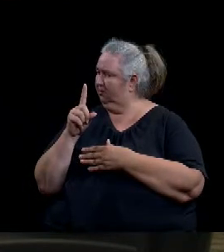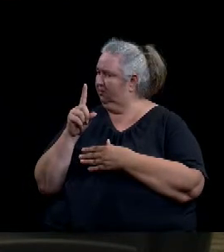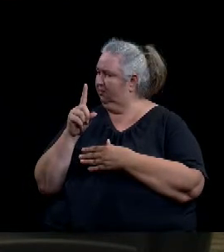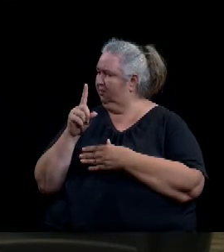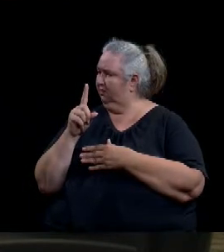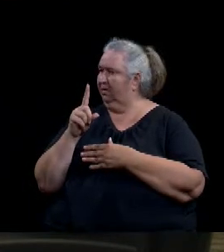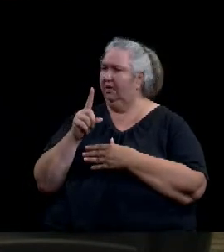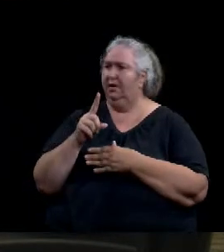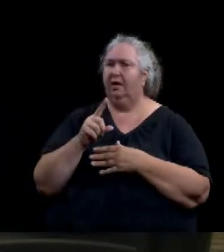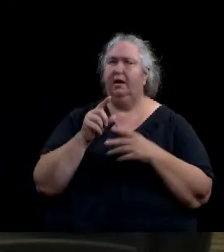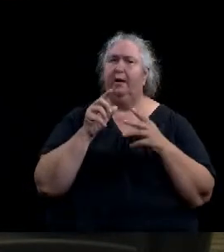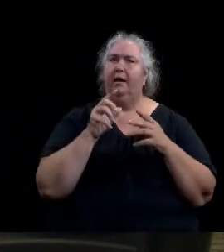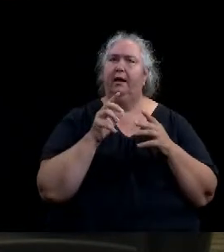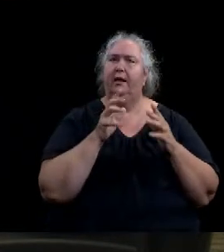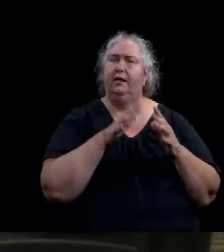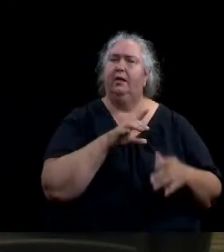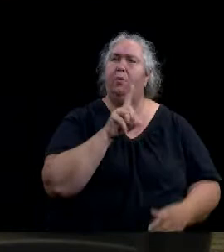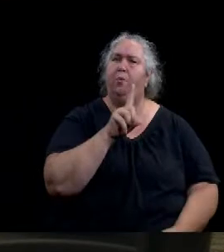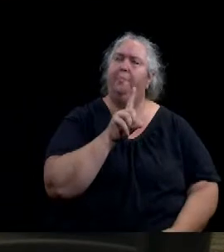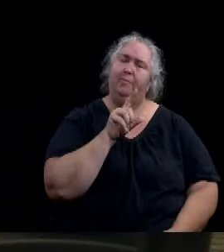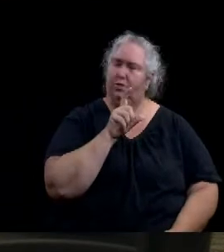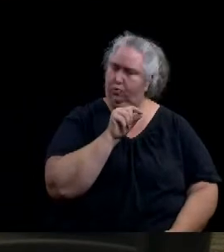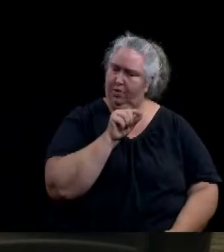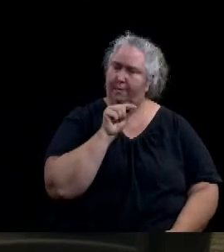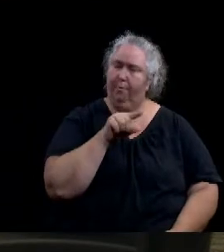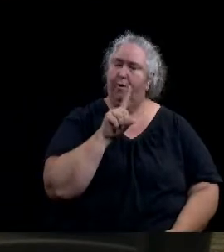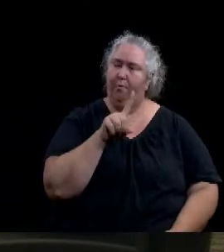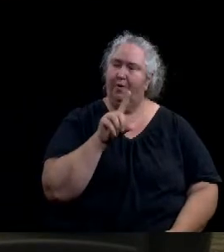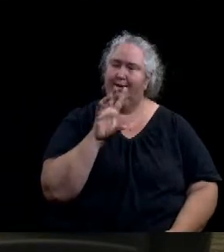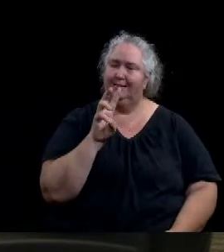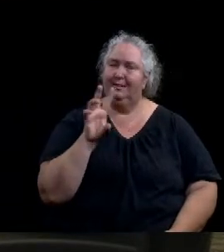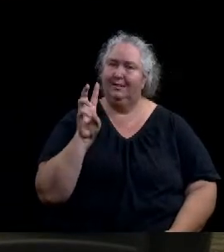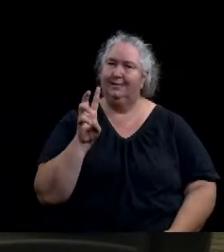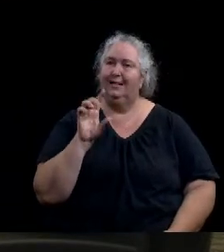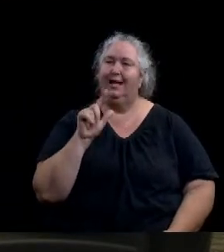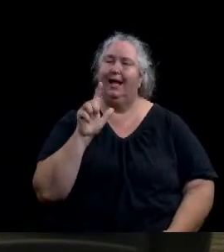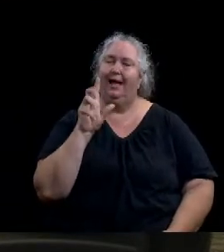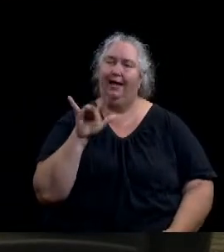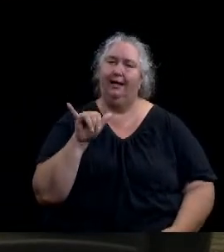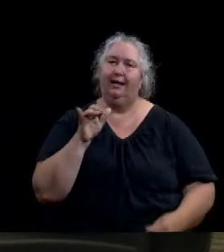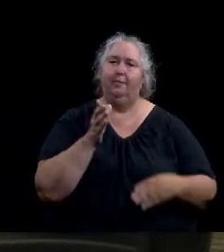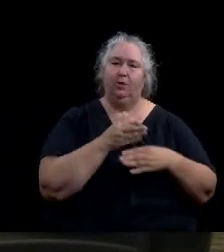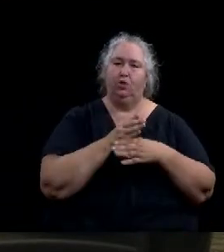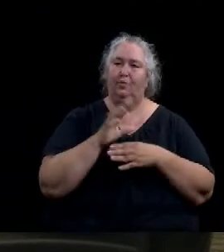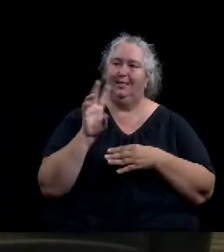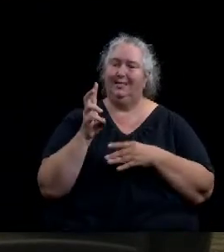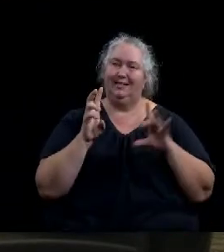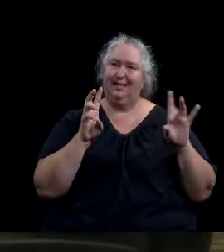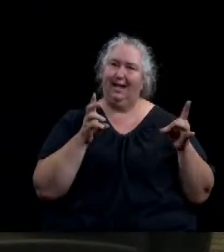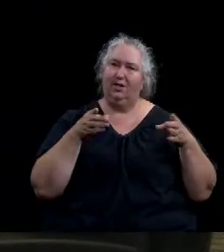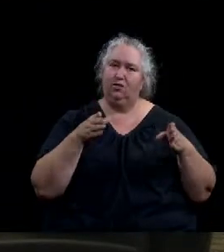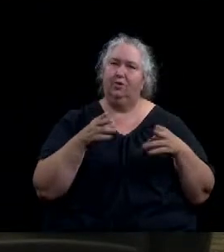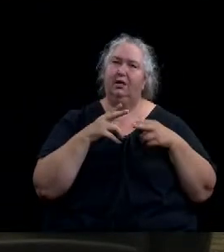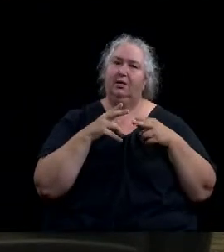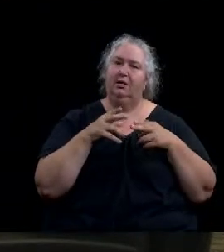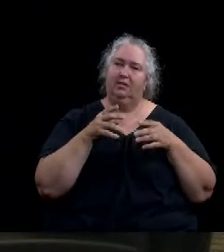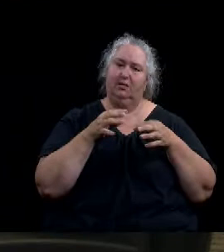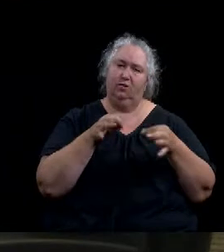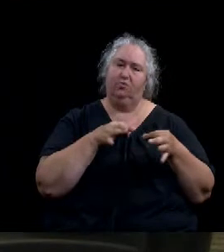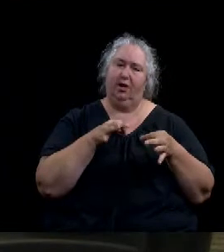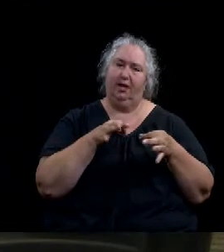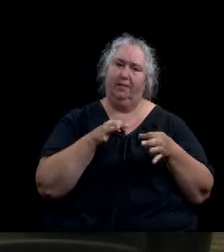Avenue and Jackson Avenue and between 6th Street and 8th Street, described as being all of that tract of land in the city of Wacom, McLennan County, Texas,